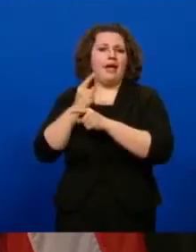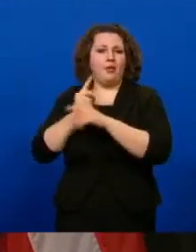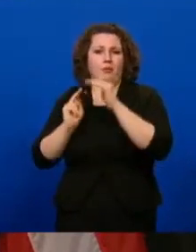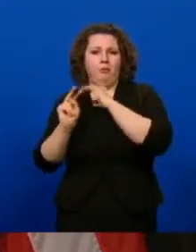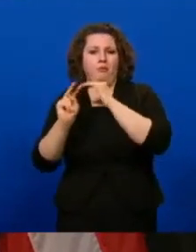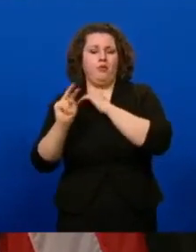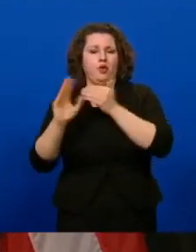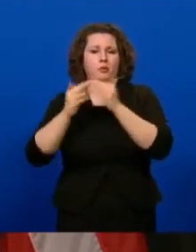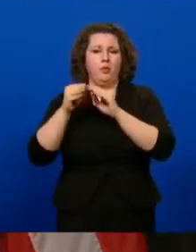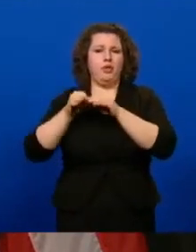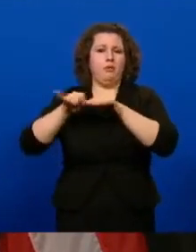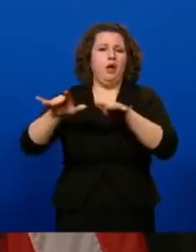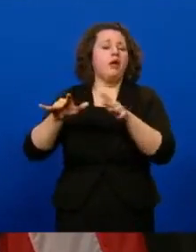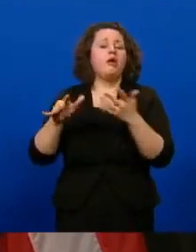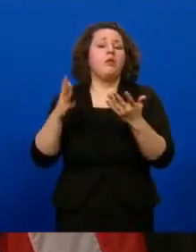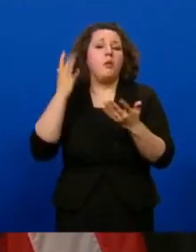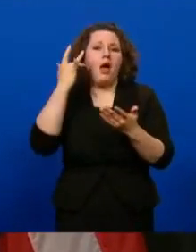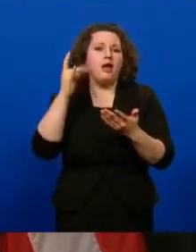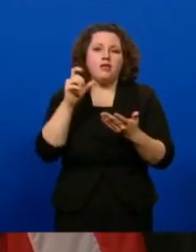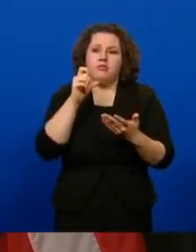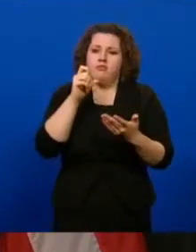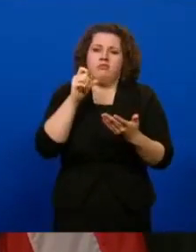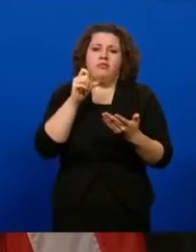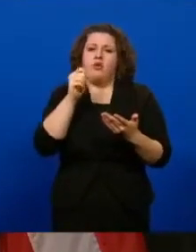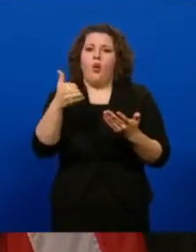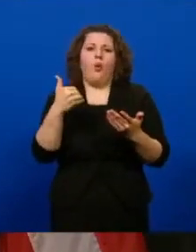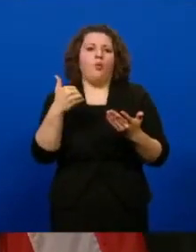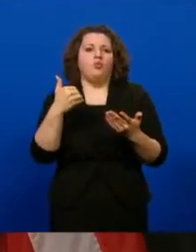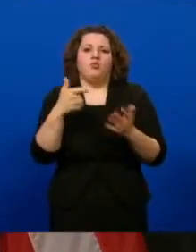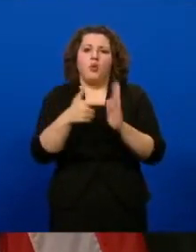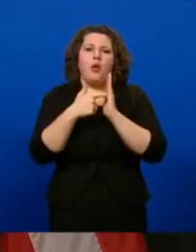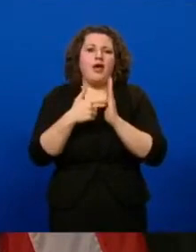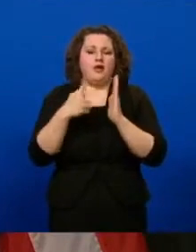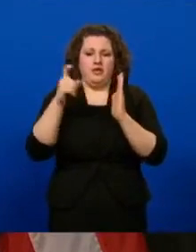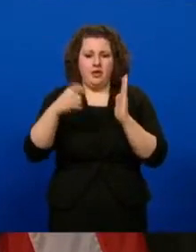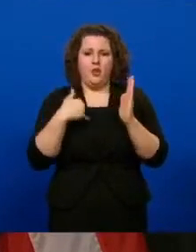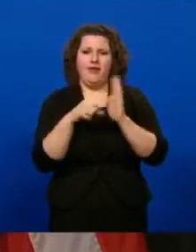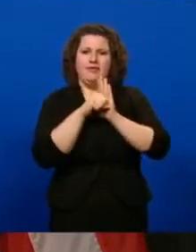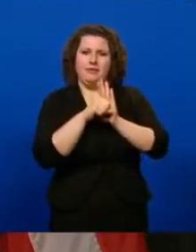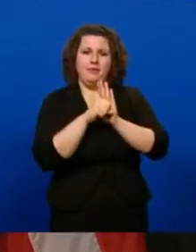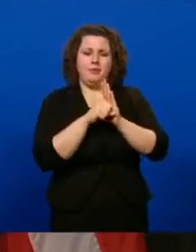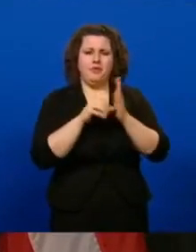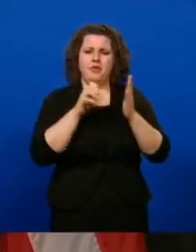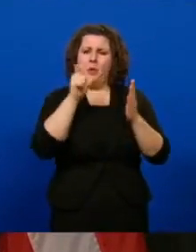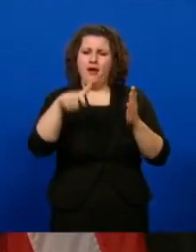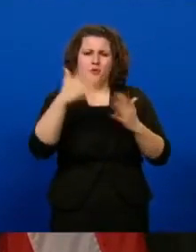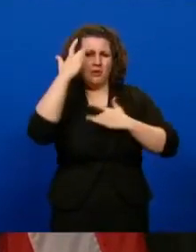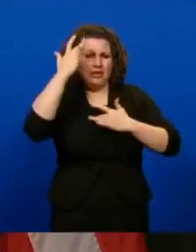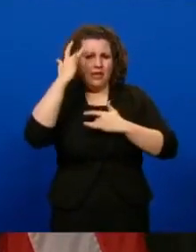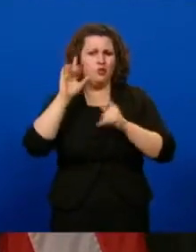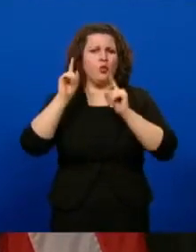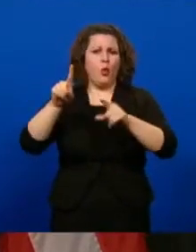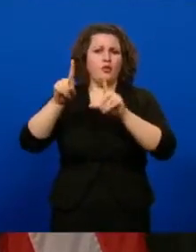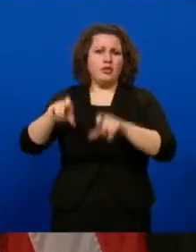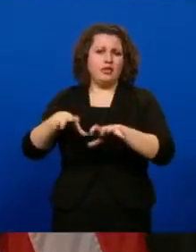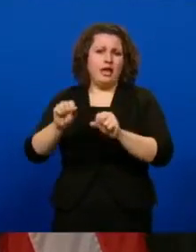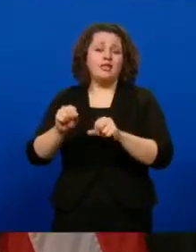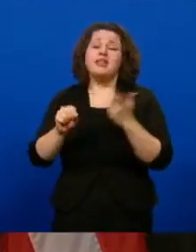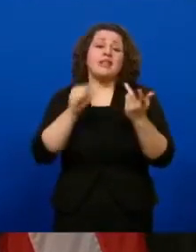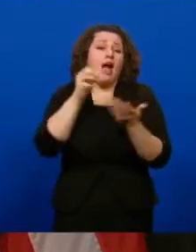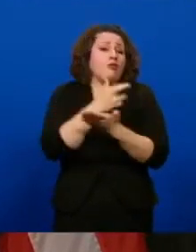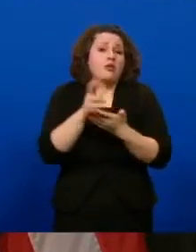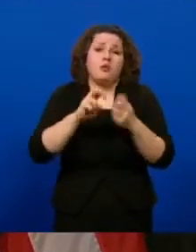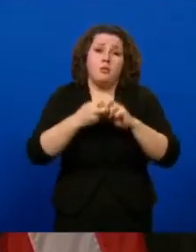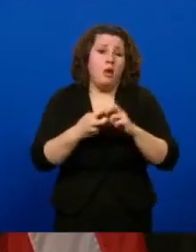of community spread because you don't have to be symptomatic to go get tested. So right now it's not a resource problem, it's just Iowans getting tested.